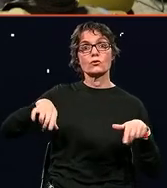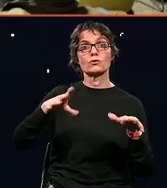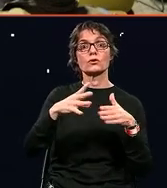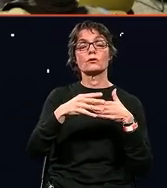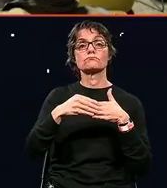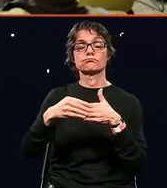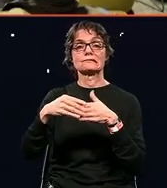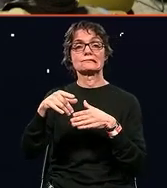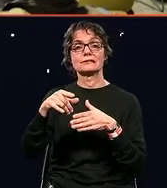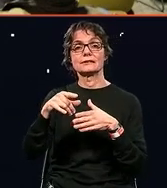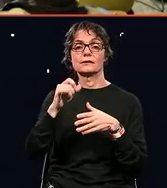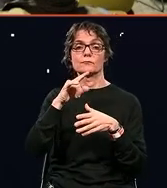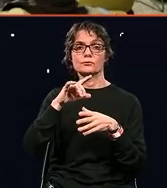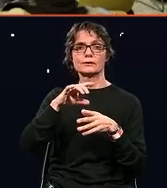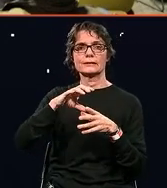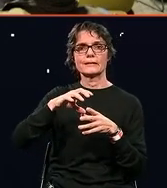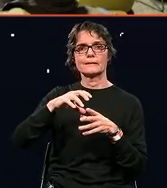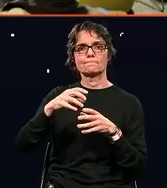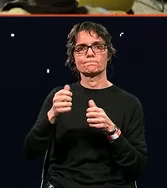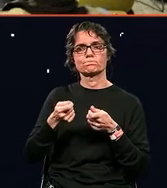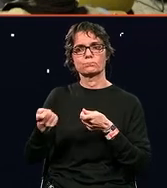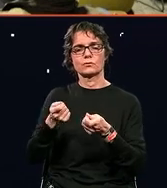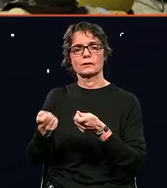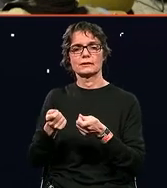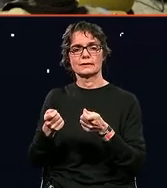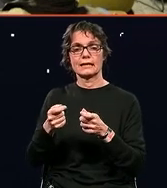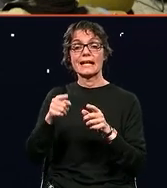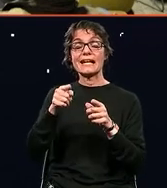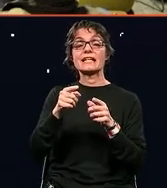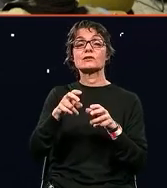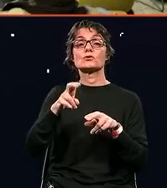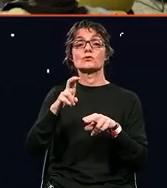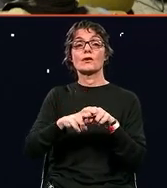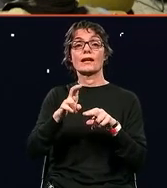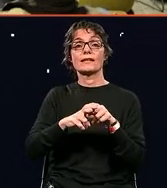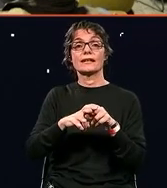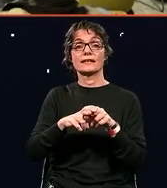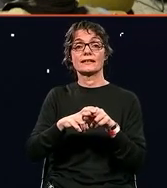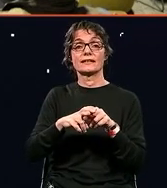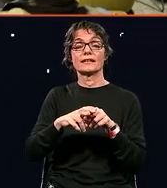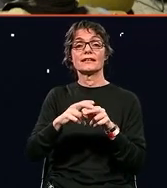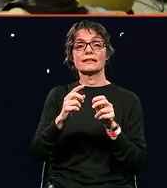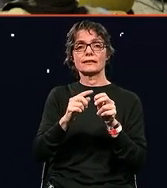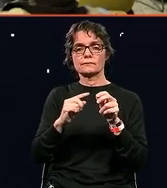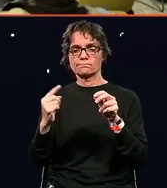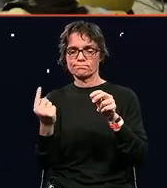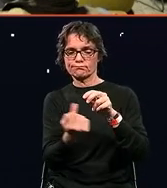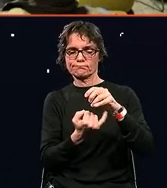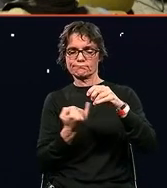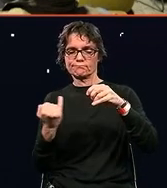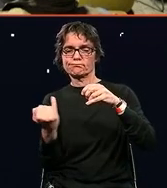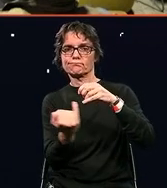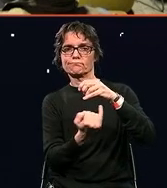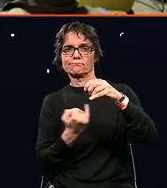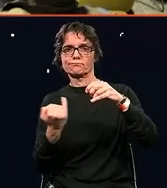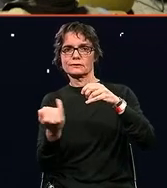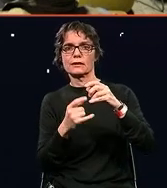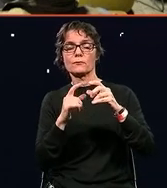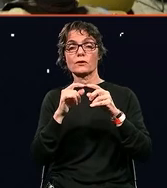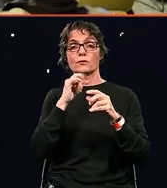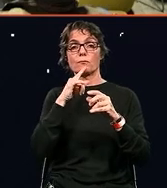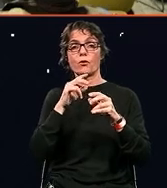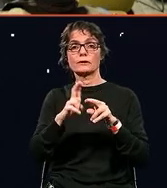also they had two rotating seats here. So they invited people from the other circles